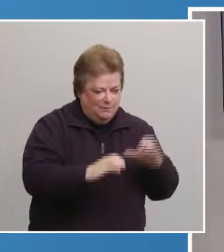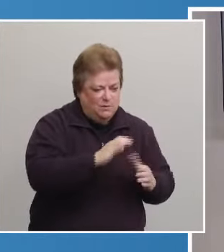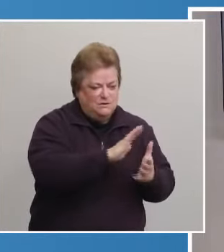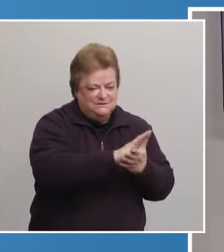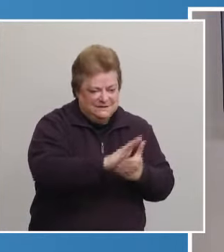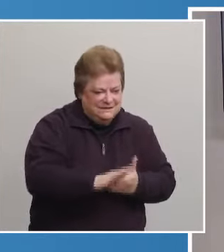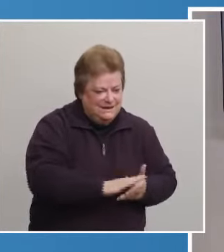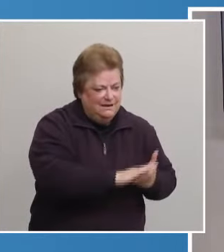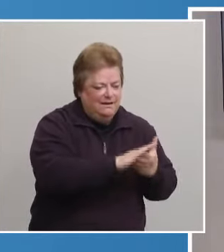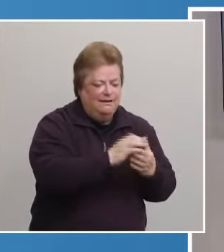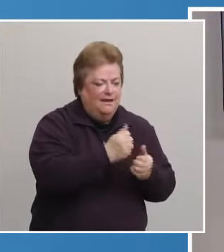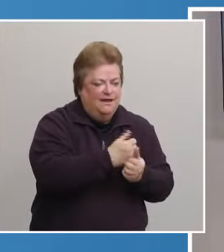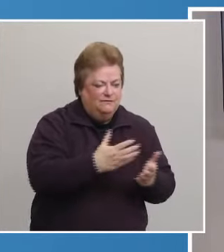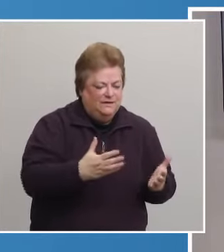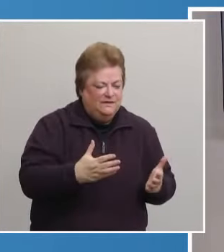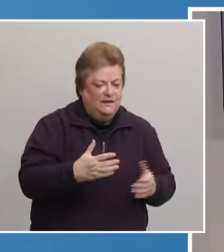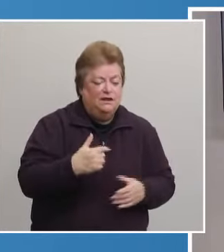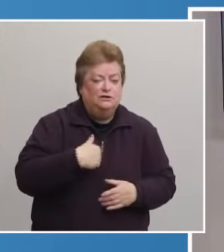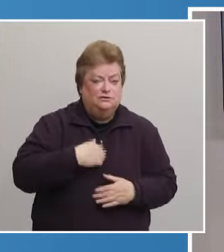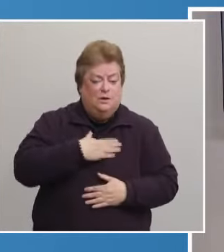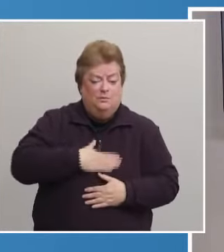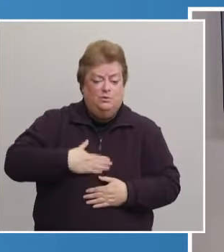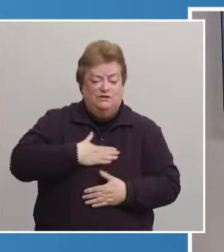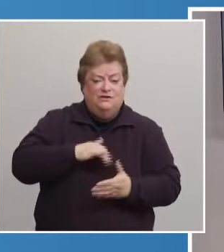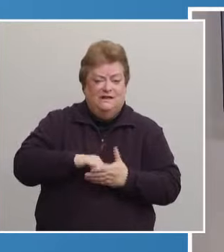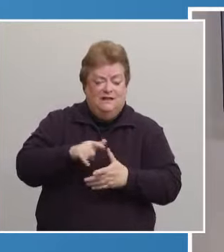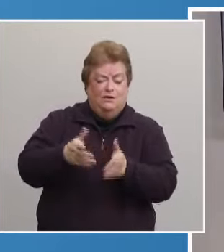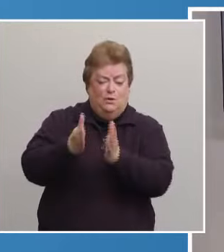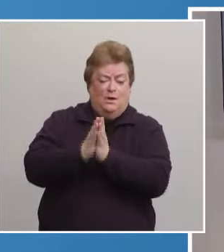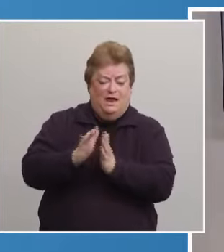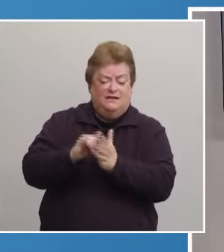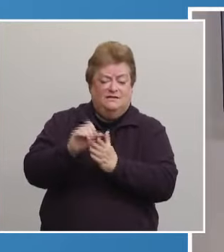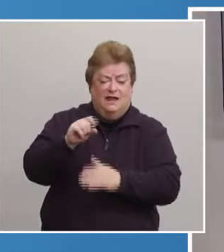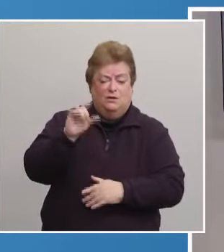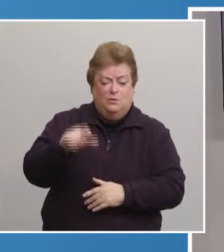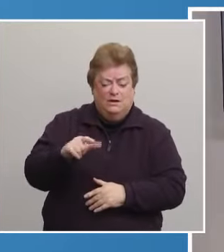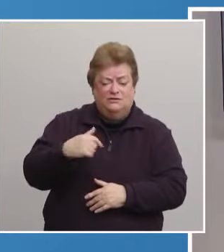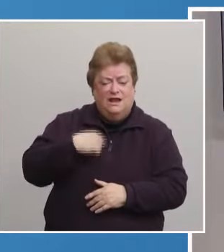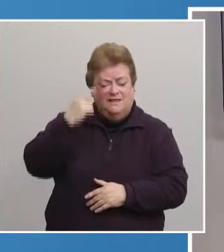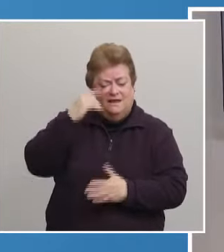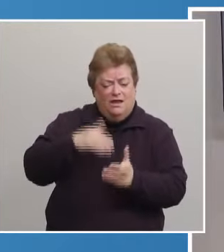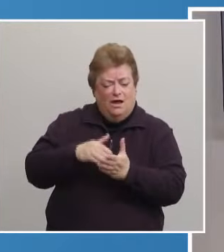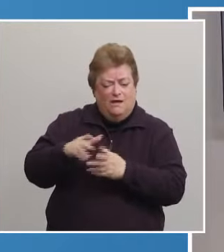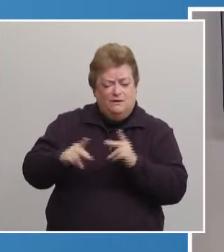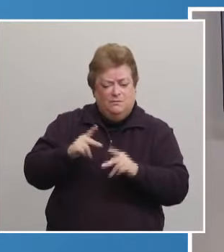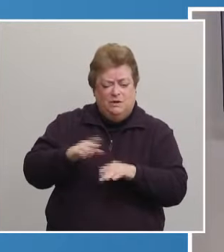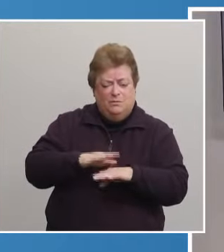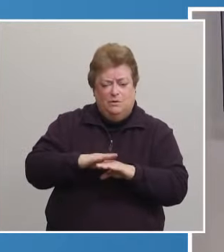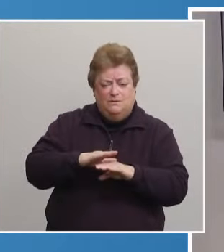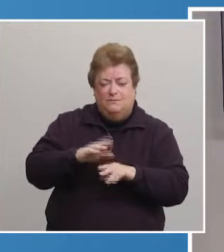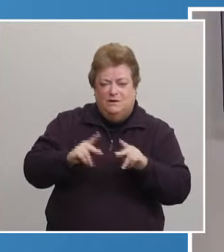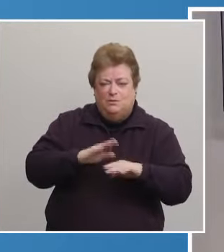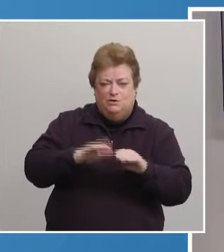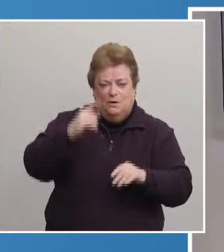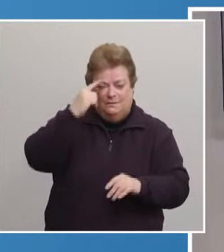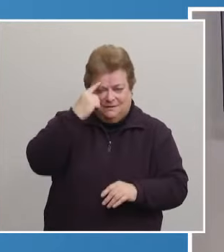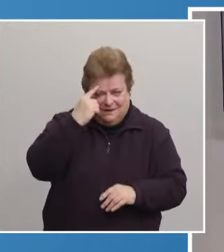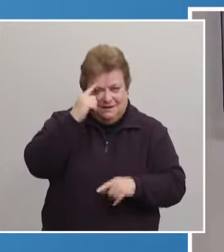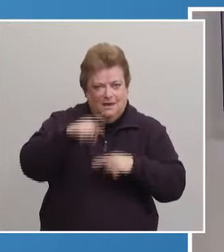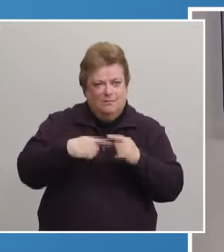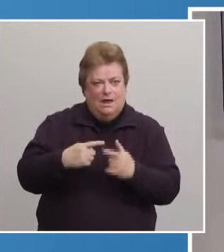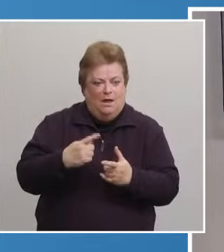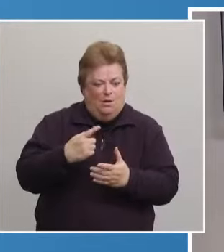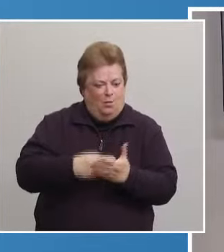use. So, um, I appreciate you asking that question because I think oftentimes people don't realize what goes into setting up